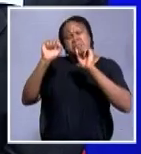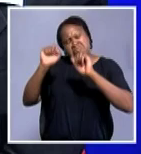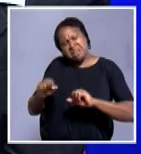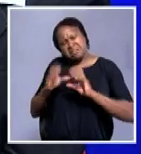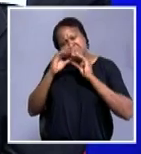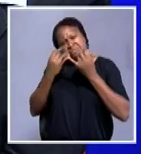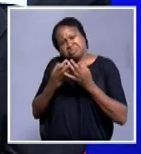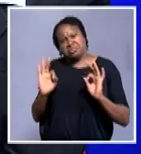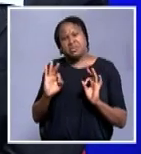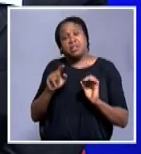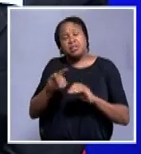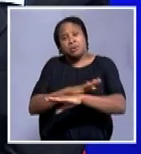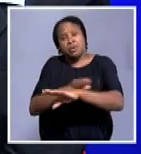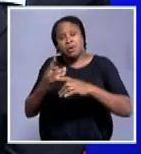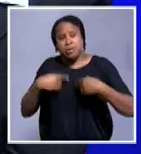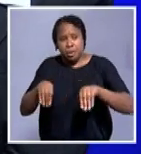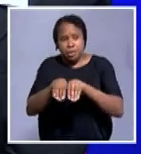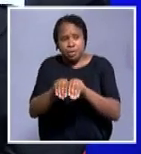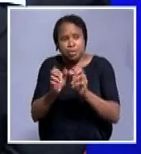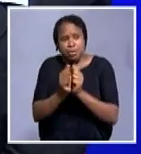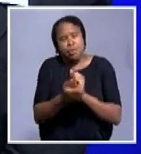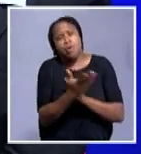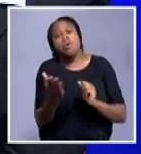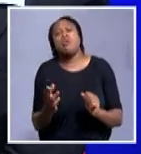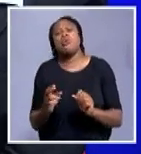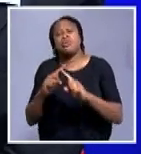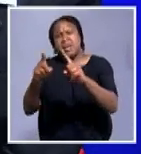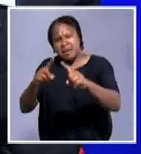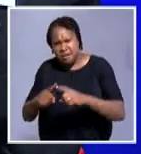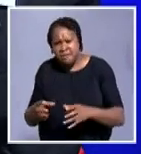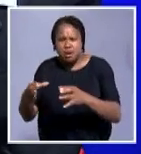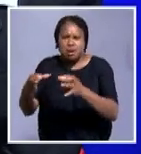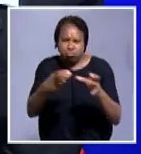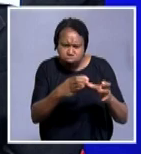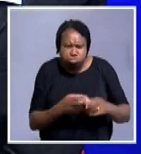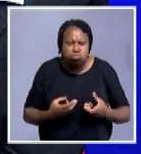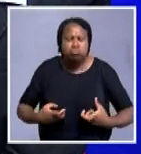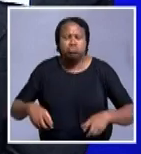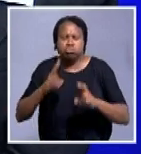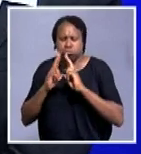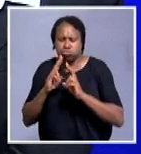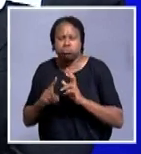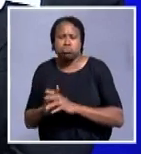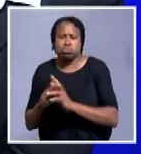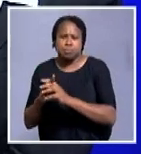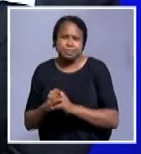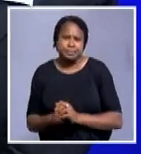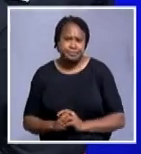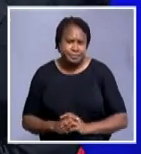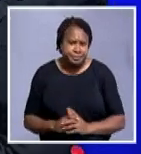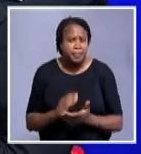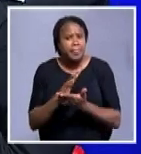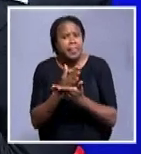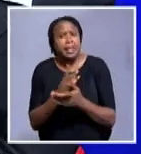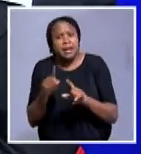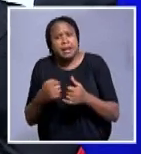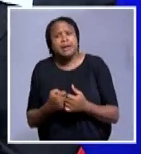that is the approach that we've been taking with all the sessions that we've been having at the land conference. Now, some of the issues, and I